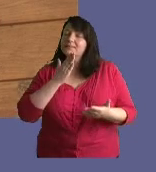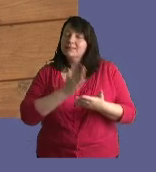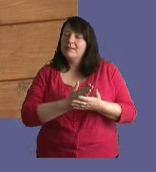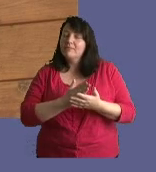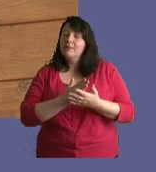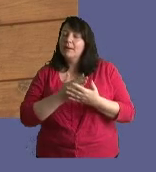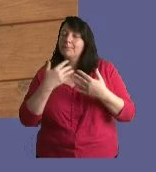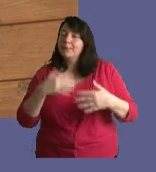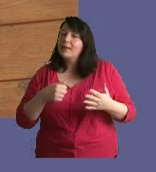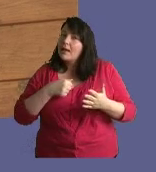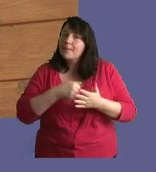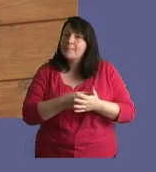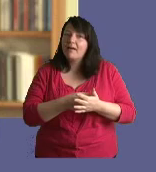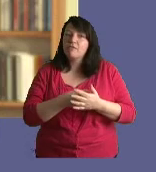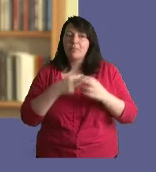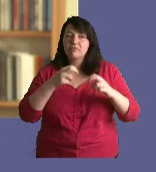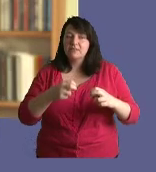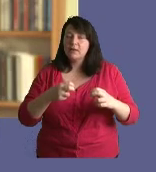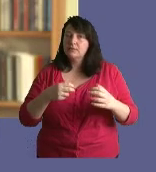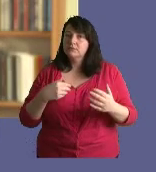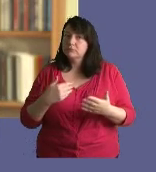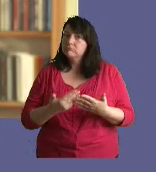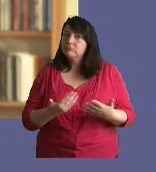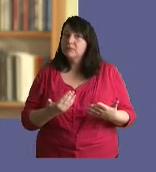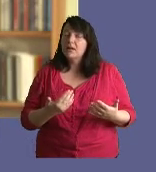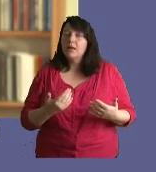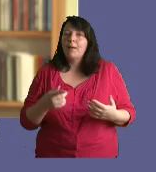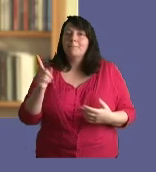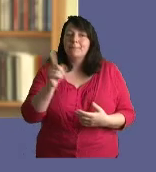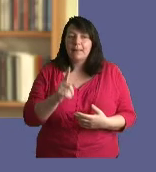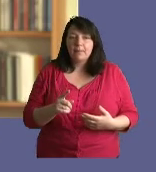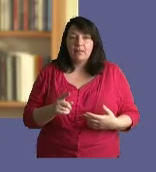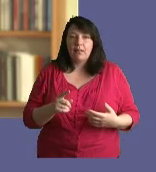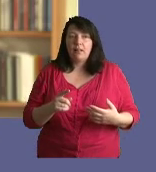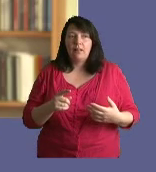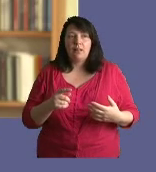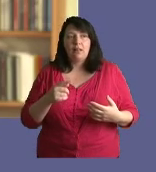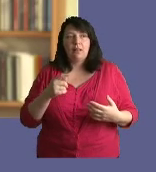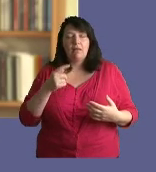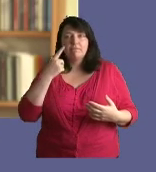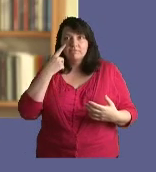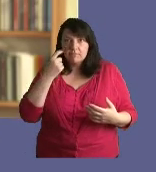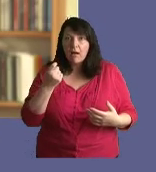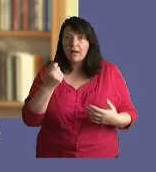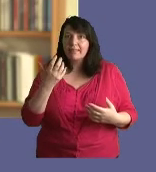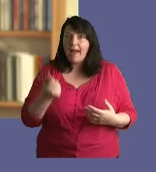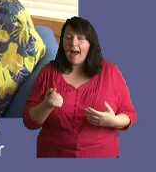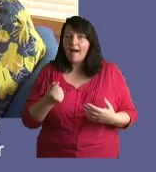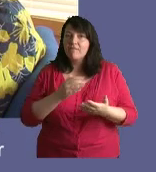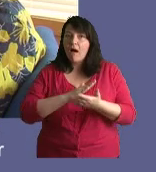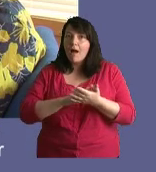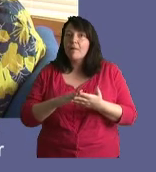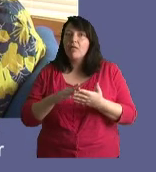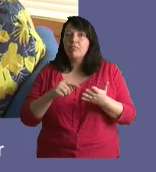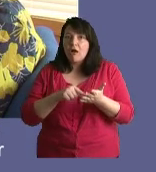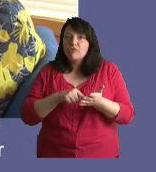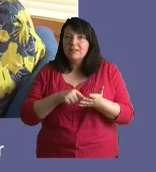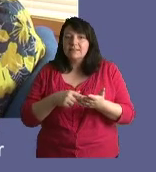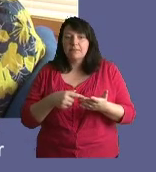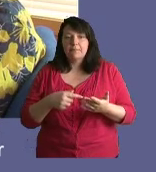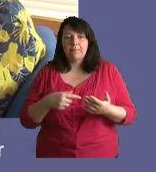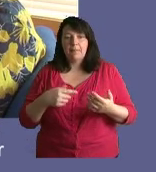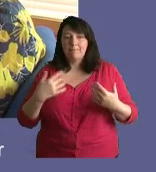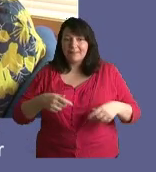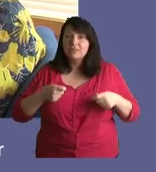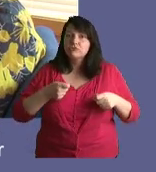there's definitely been an impact from doing the research already yeah because people have found that they've got hypothyroidism and have been